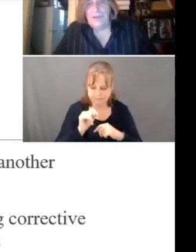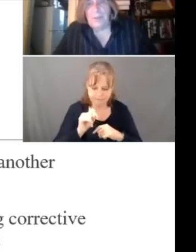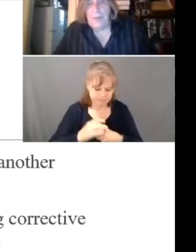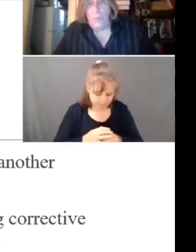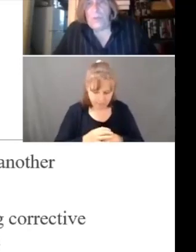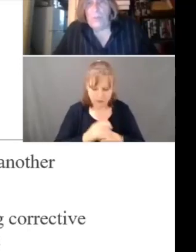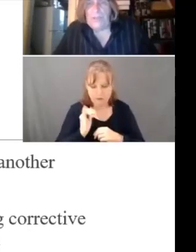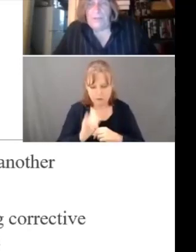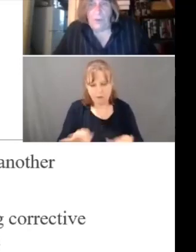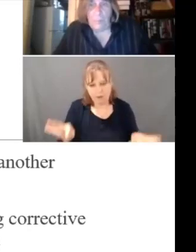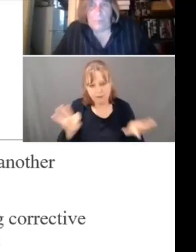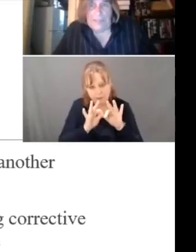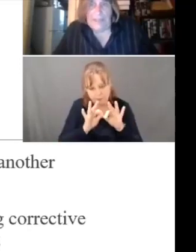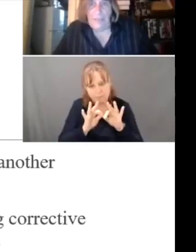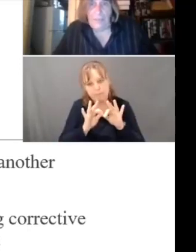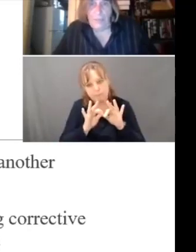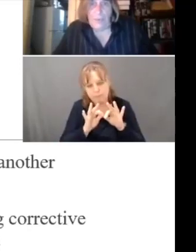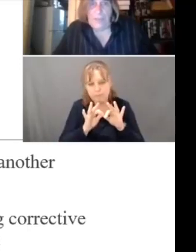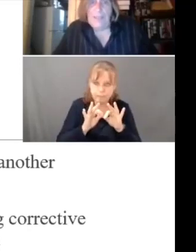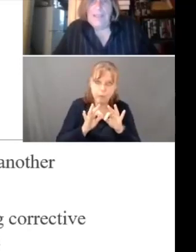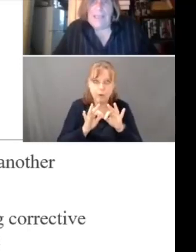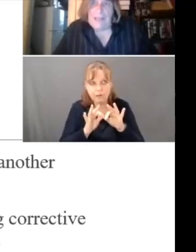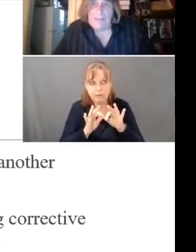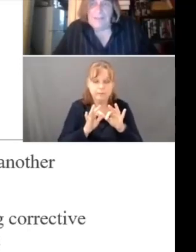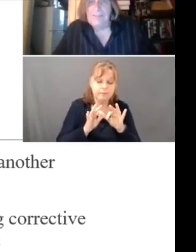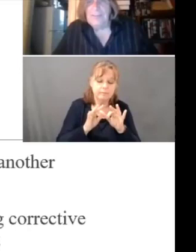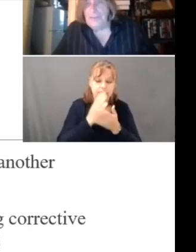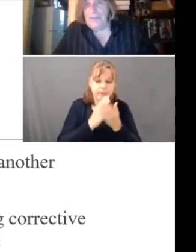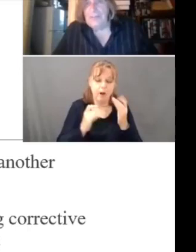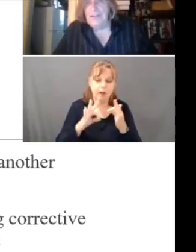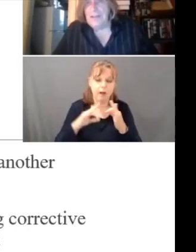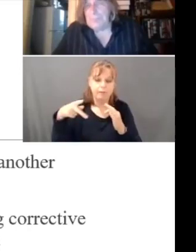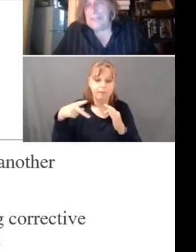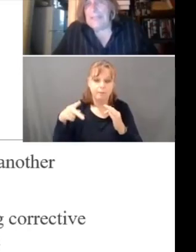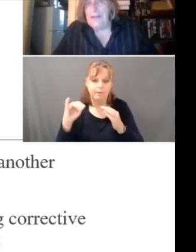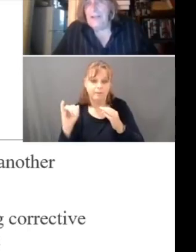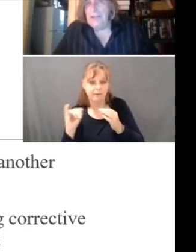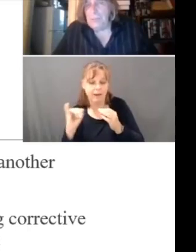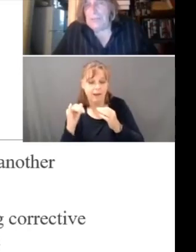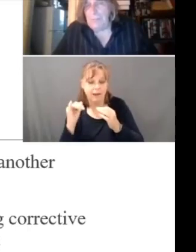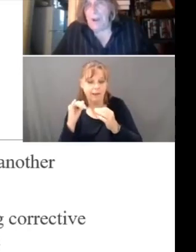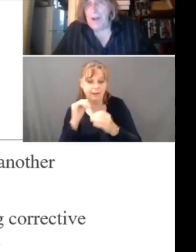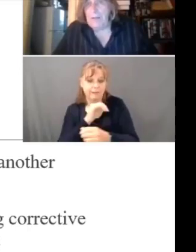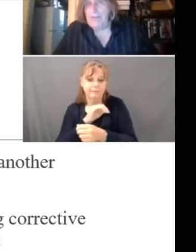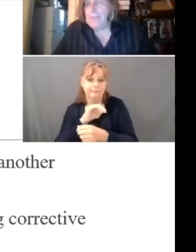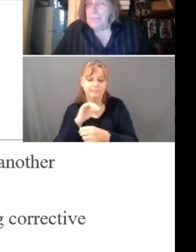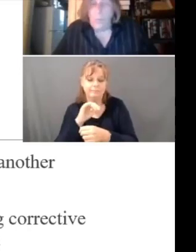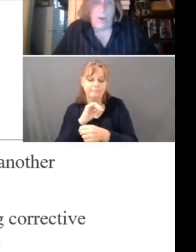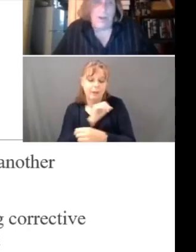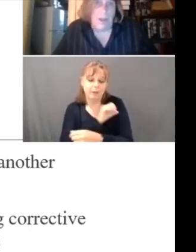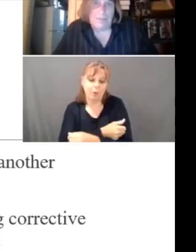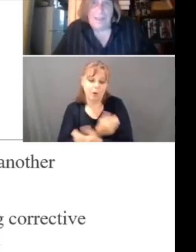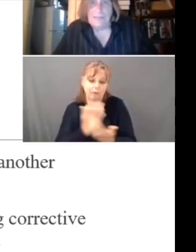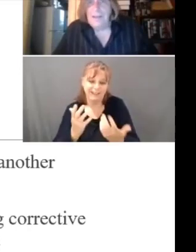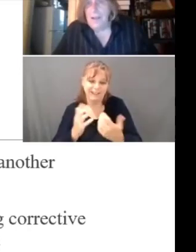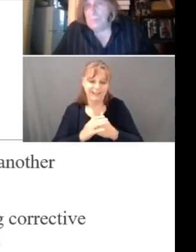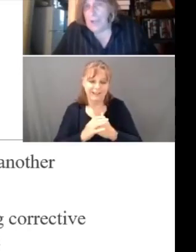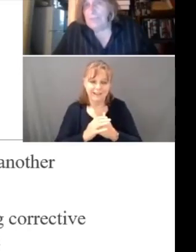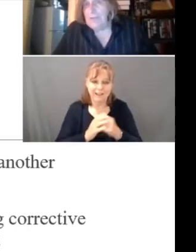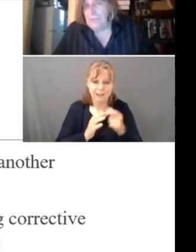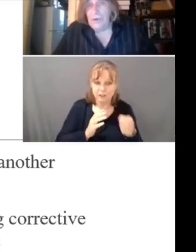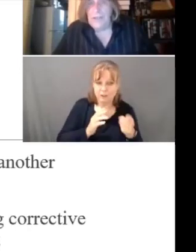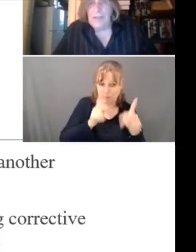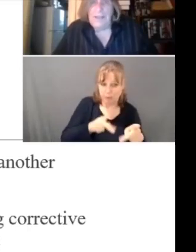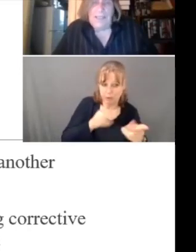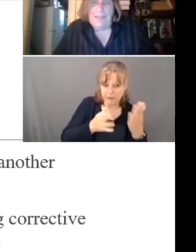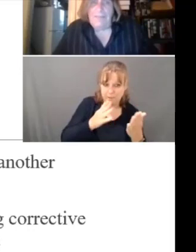decision about when we invoke PNA authority. And it's a decision that the complainant should be a part of. They may want to contact a